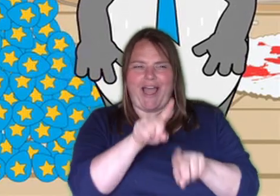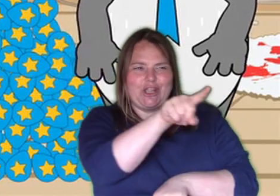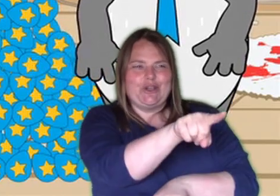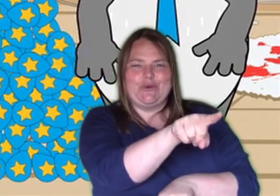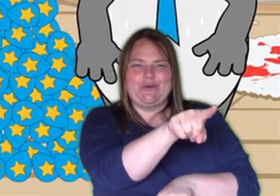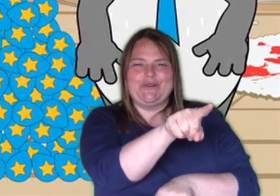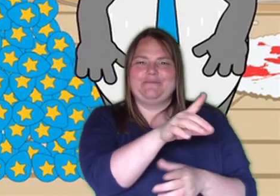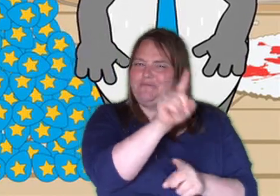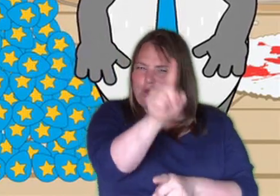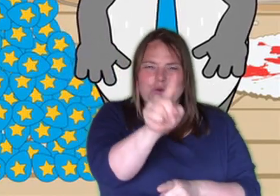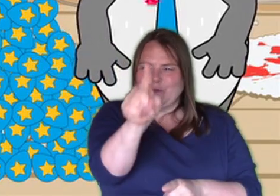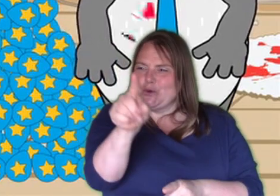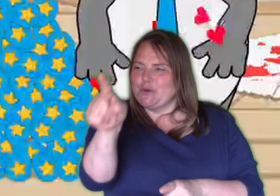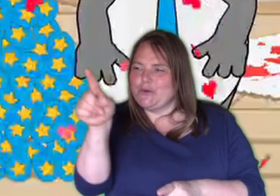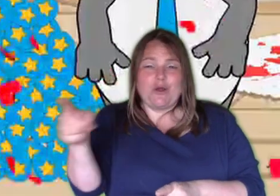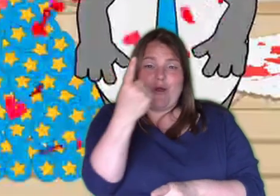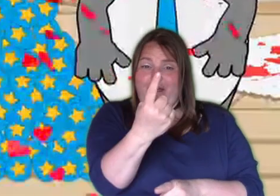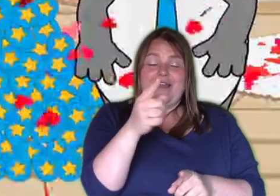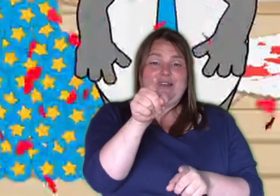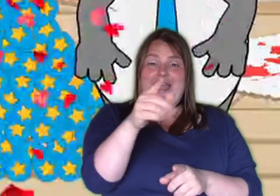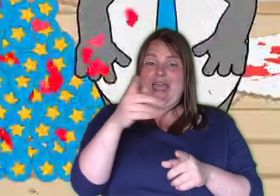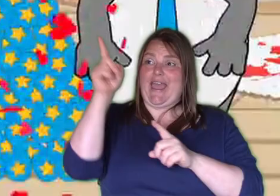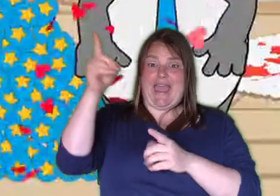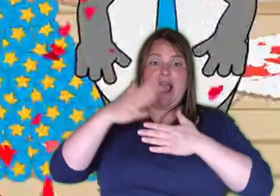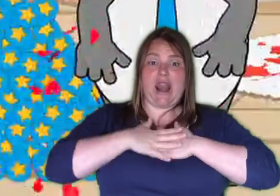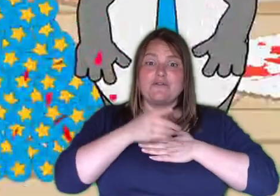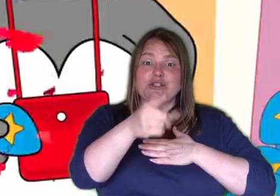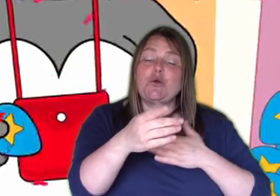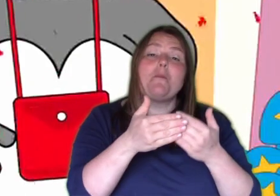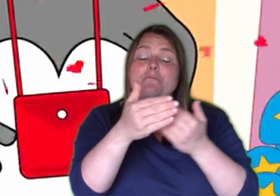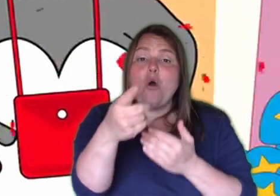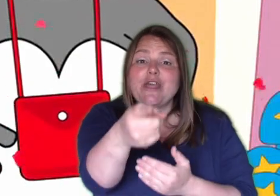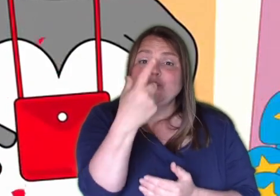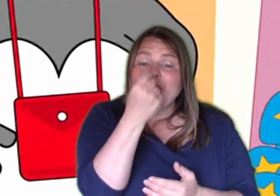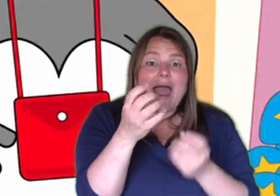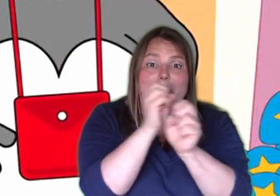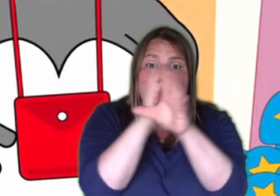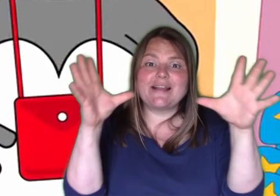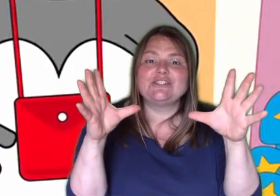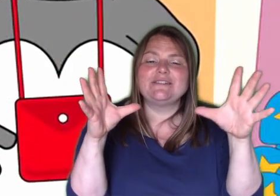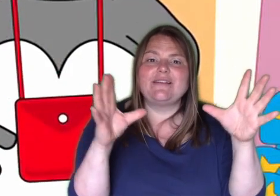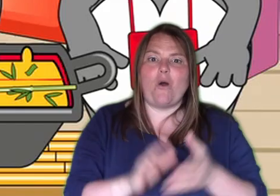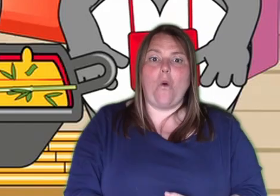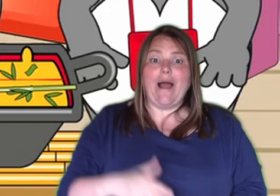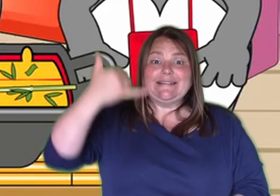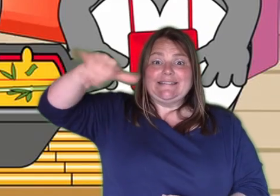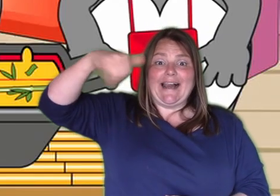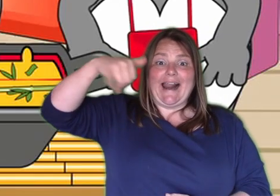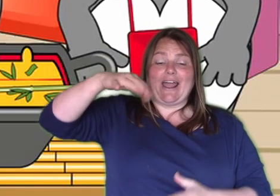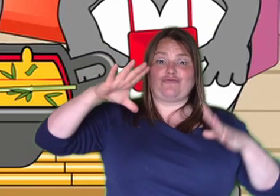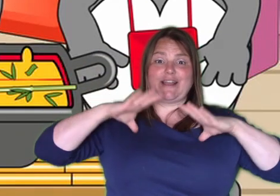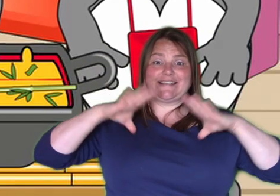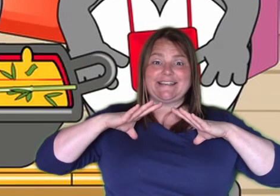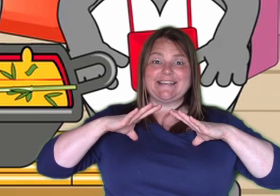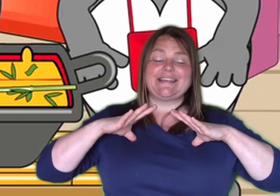from him. He loves you more than you could ever imagine. Lasagna! Wow,